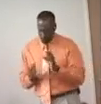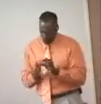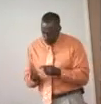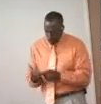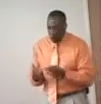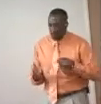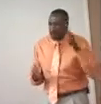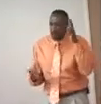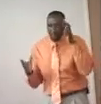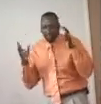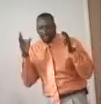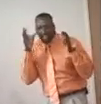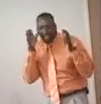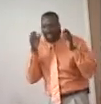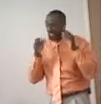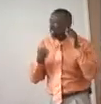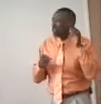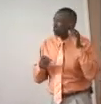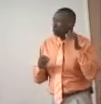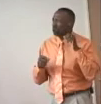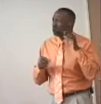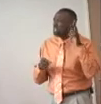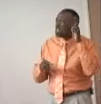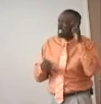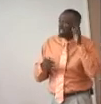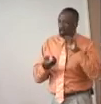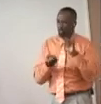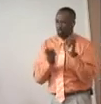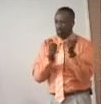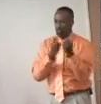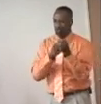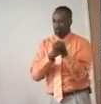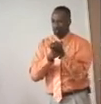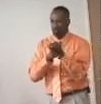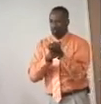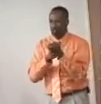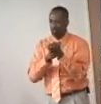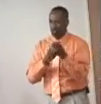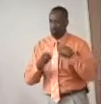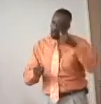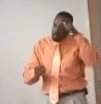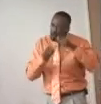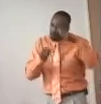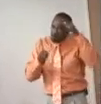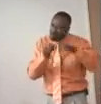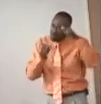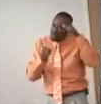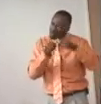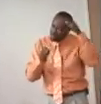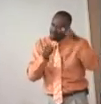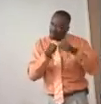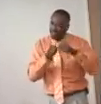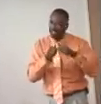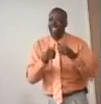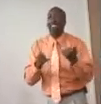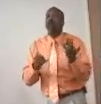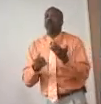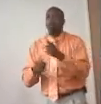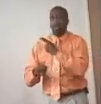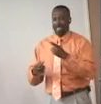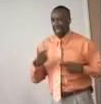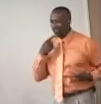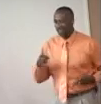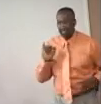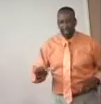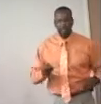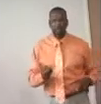So my listening and hearing turned into memorizing. So this is